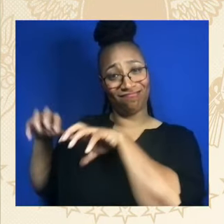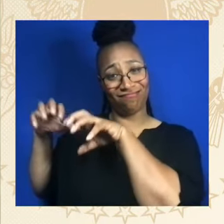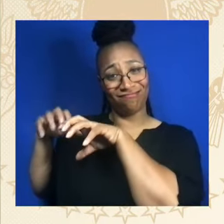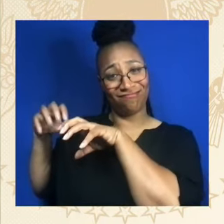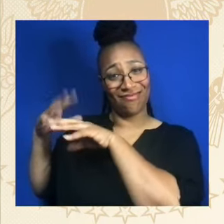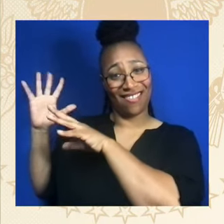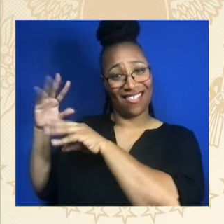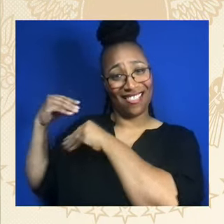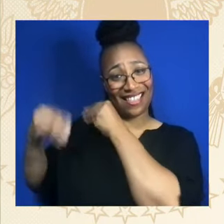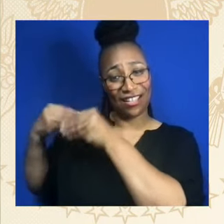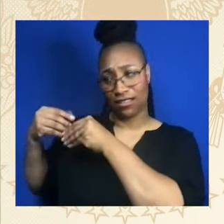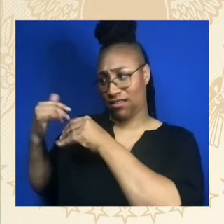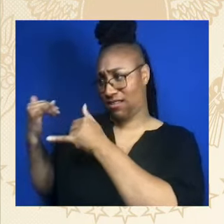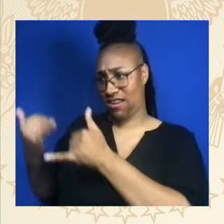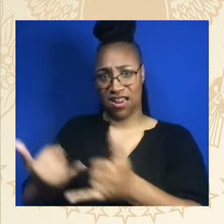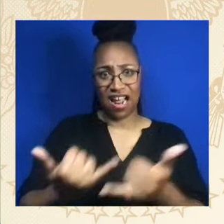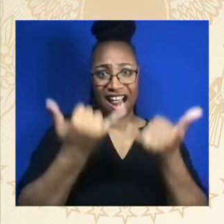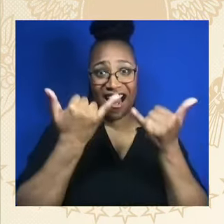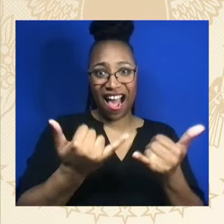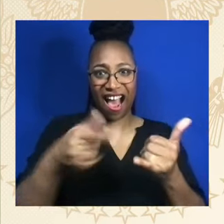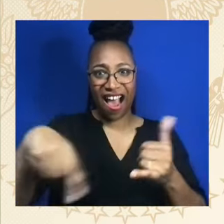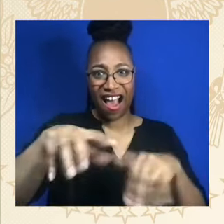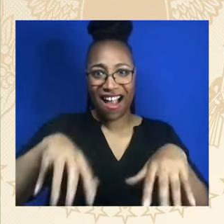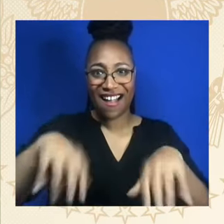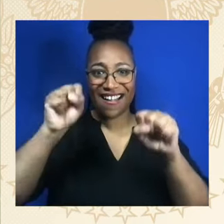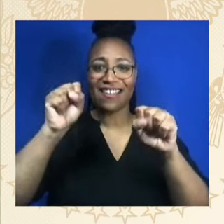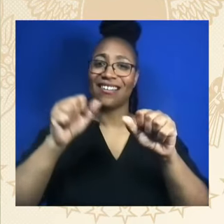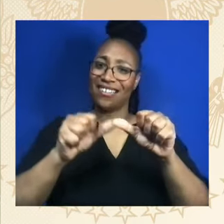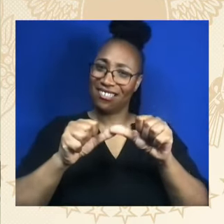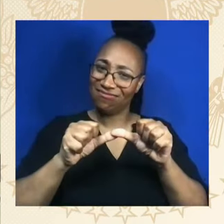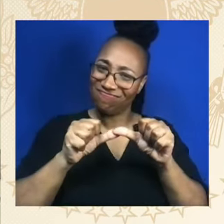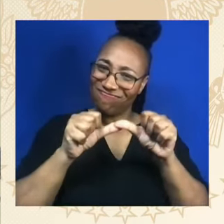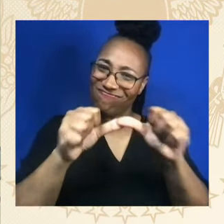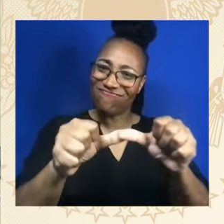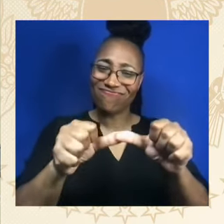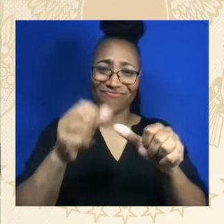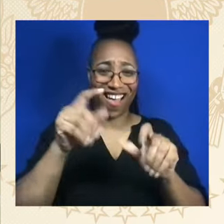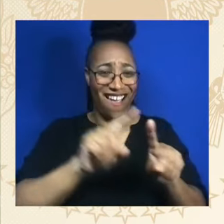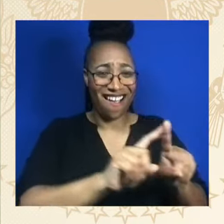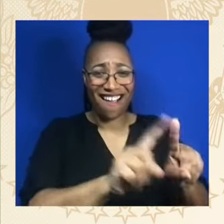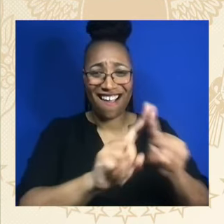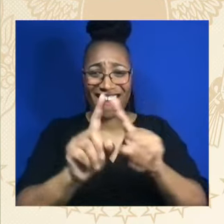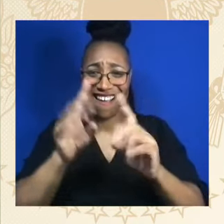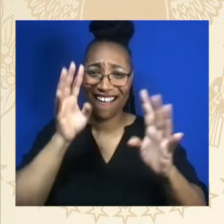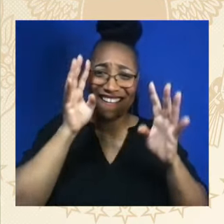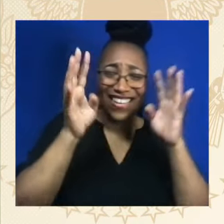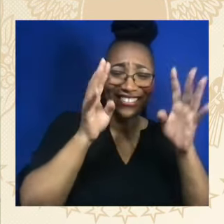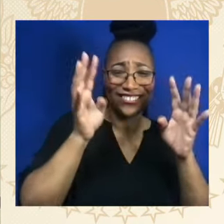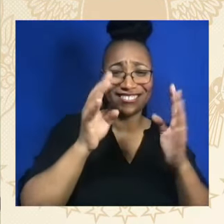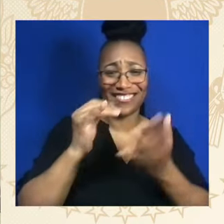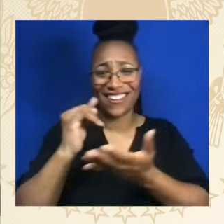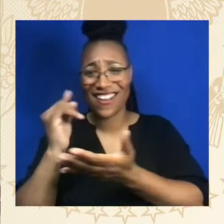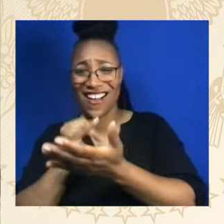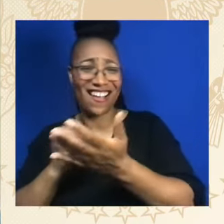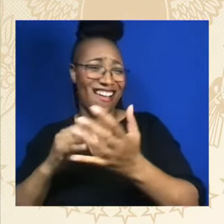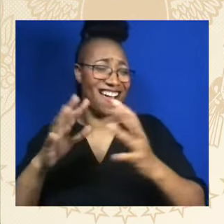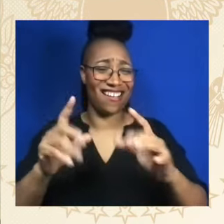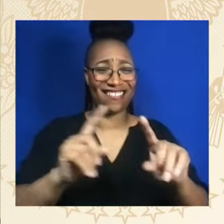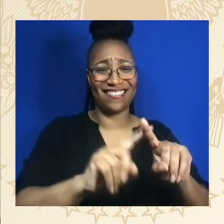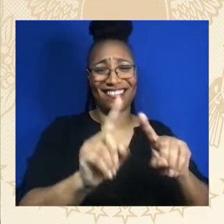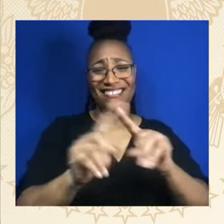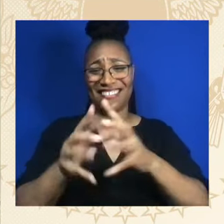across our country and in this room. Those who inspire our nation through their work and their example.